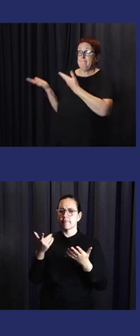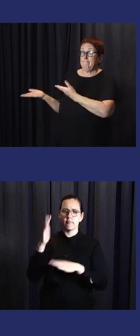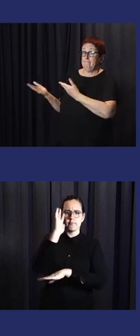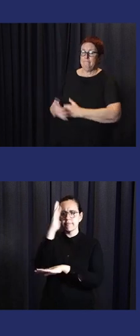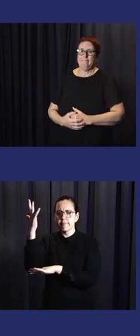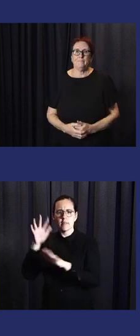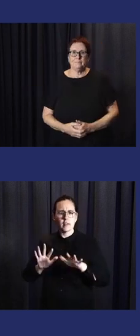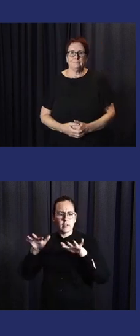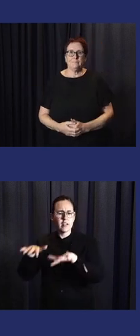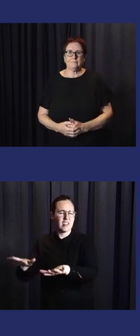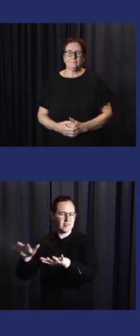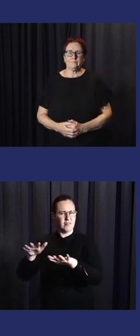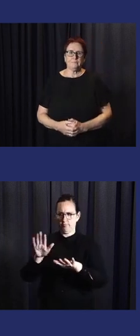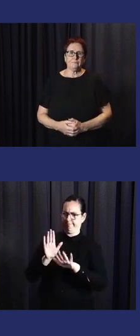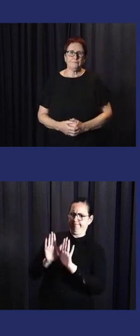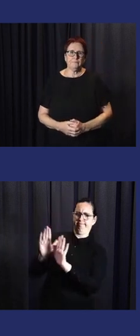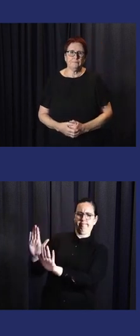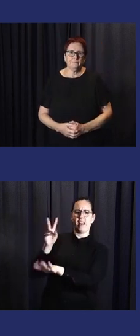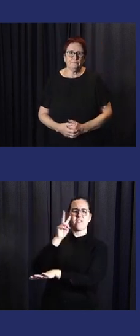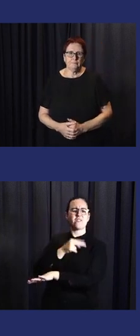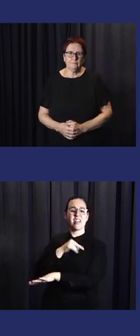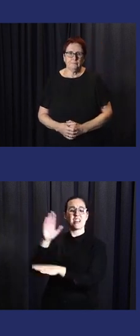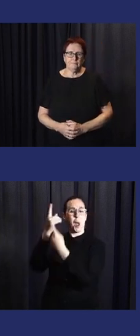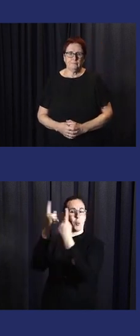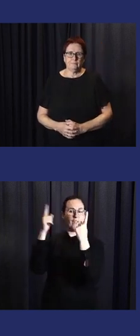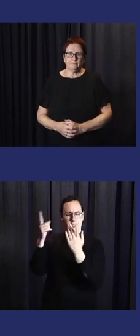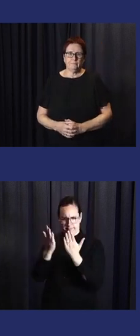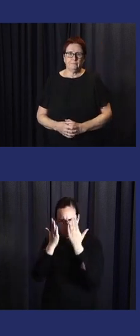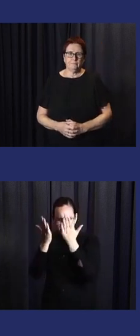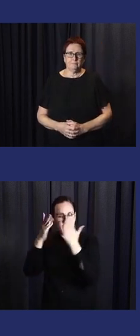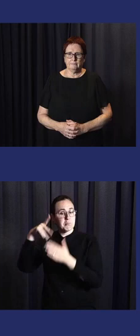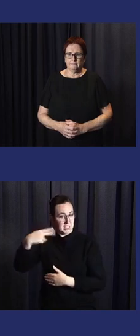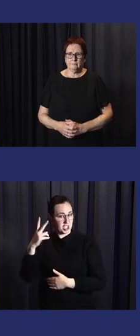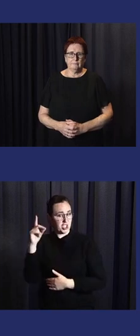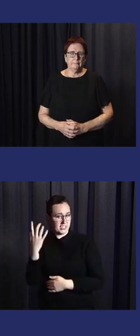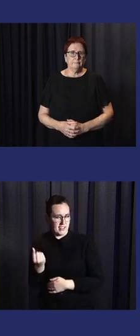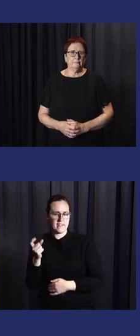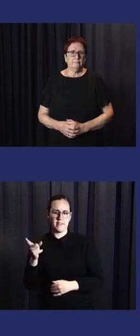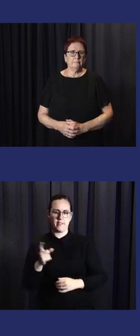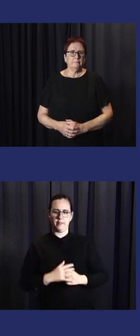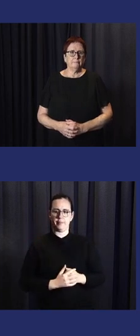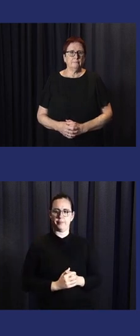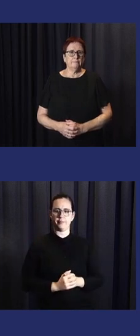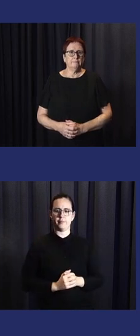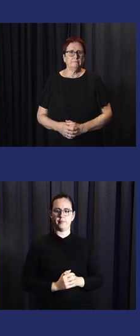and Protection from Vietnam National University. Dr. hand over now to Dr. Na for her presentation. Dr. Na